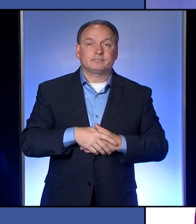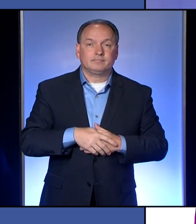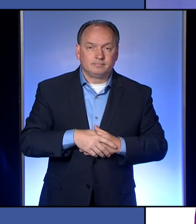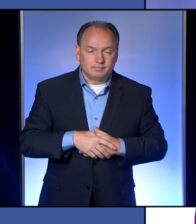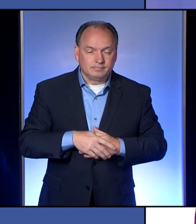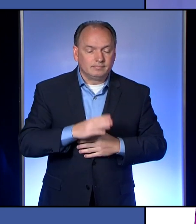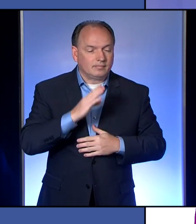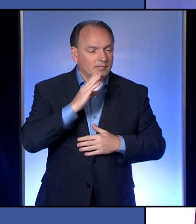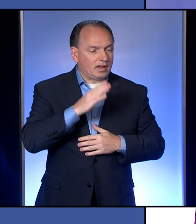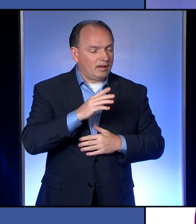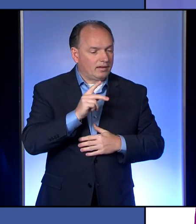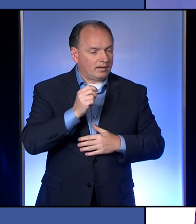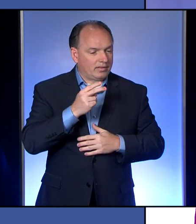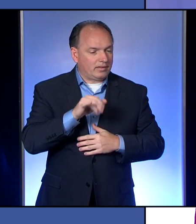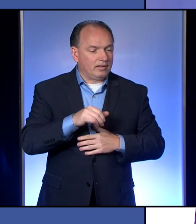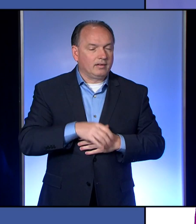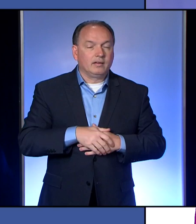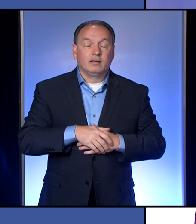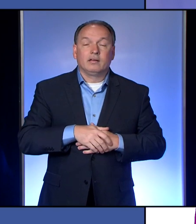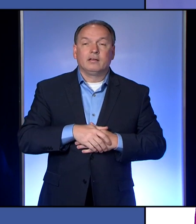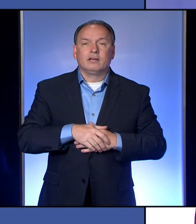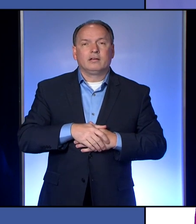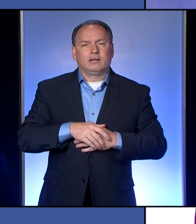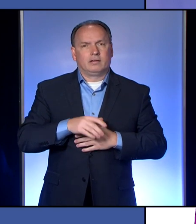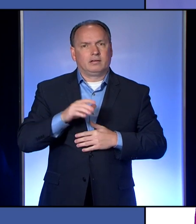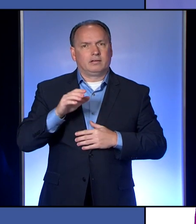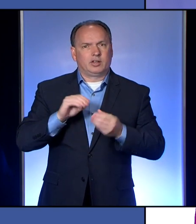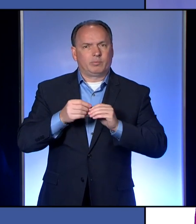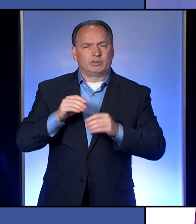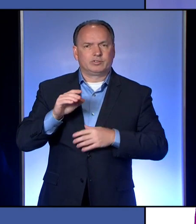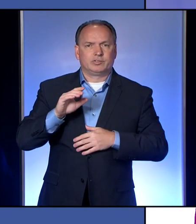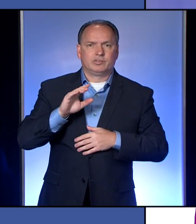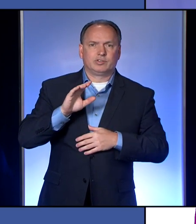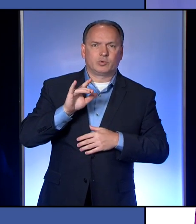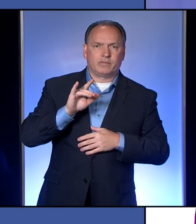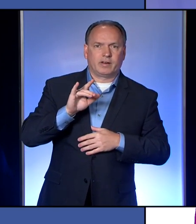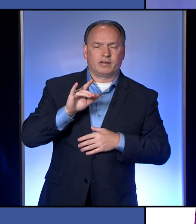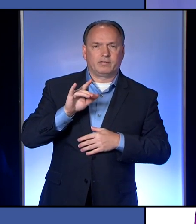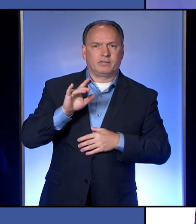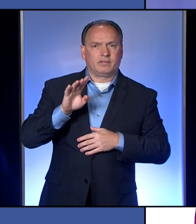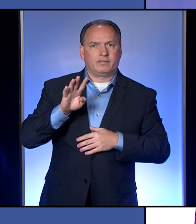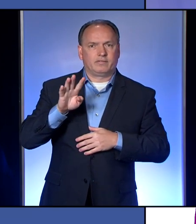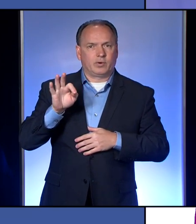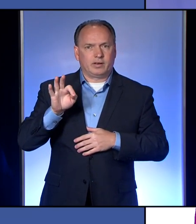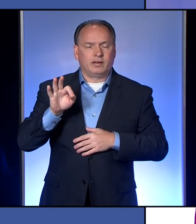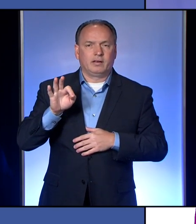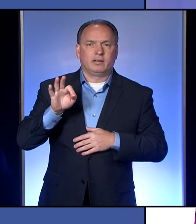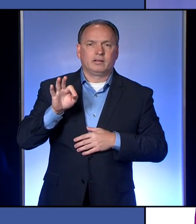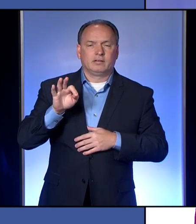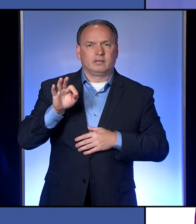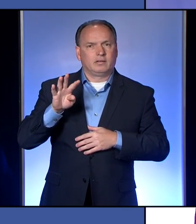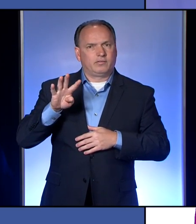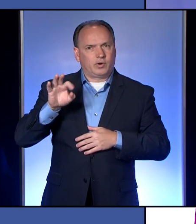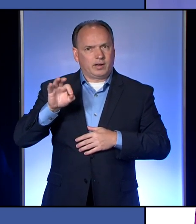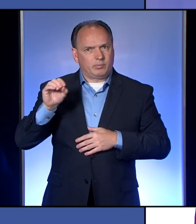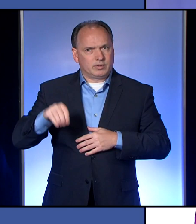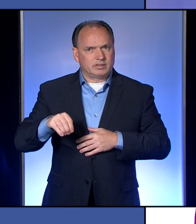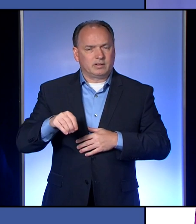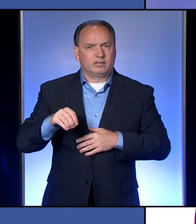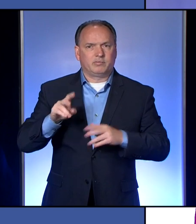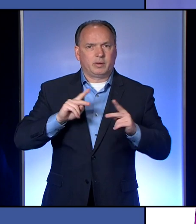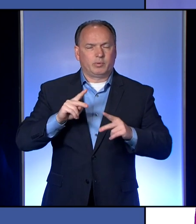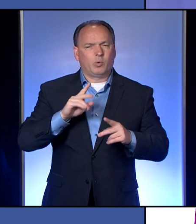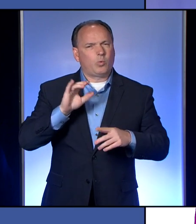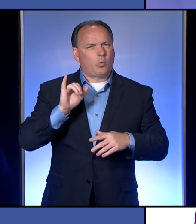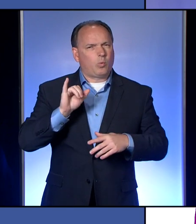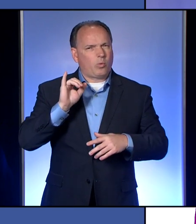Hi, Kathy. It's Samir. So looking at the numbers 25 to 49, that's 40% of Erie County's cases. So I guess, why do you think this